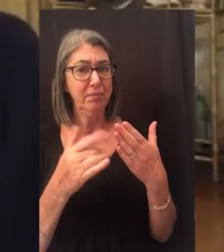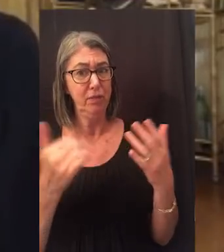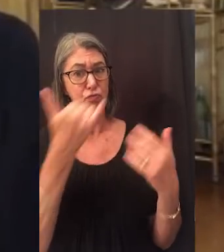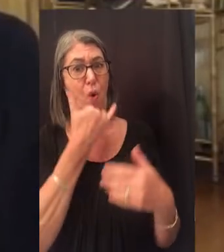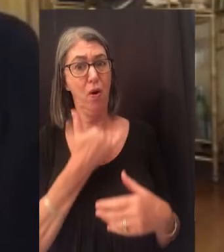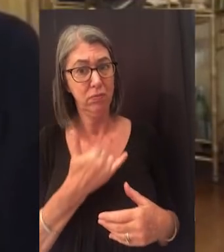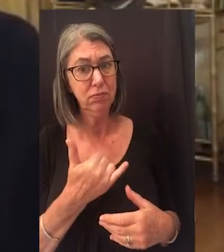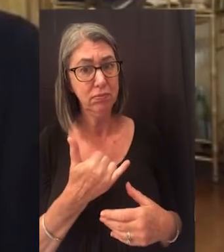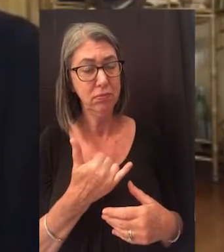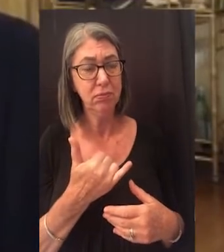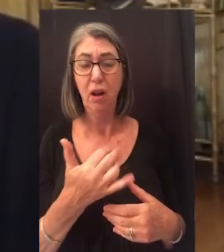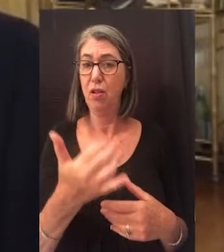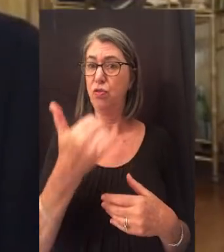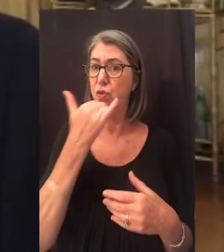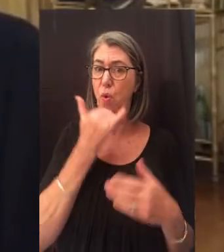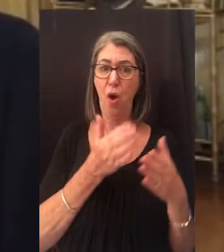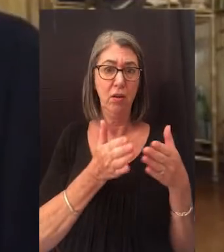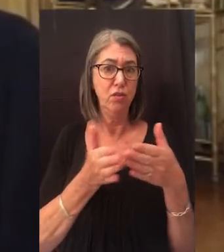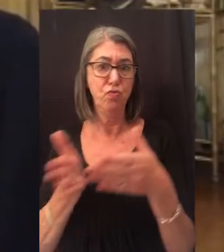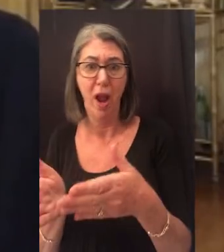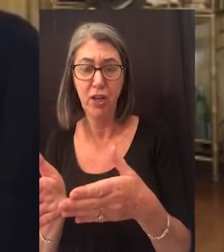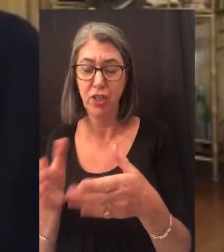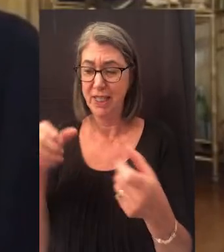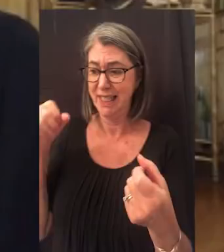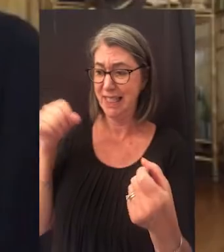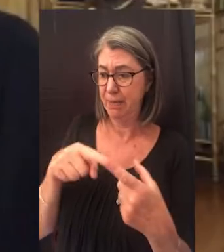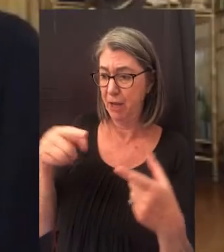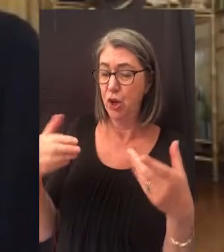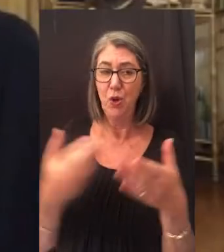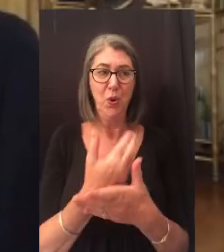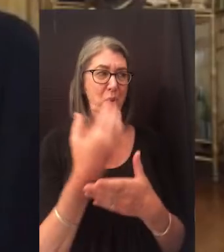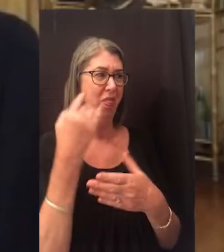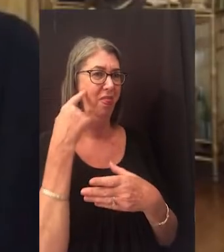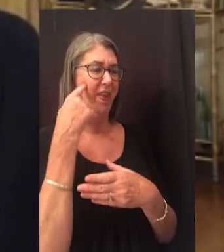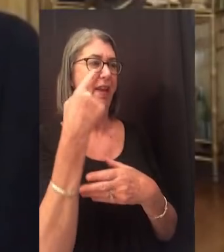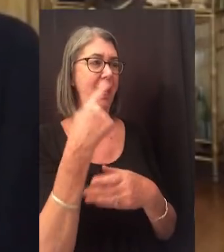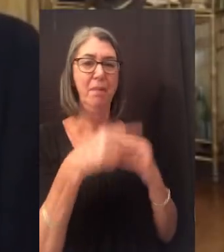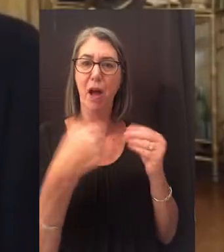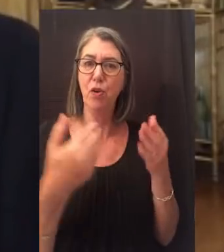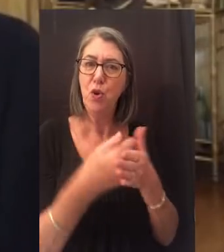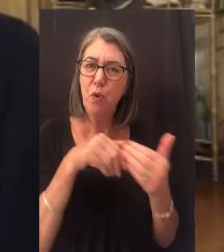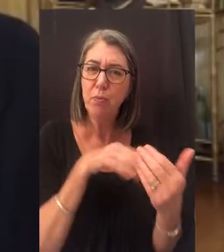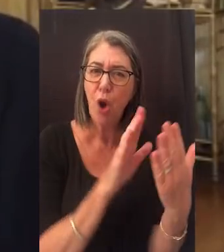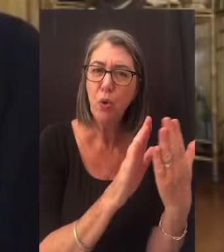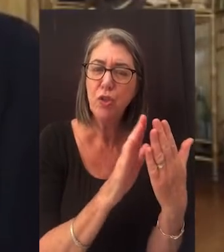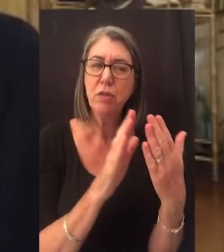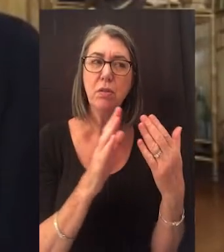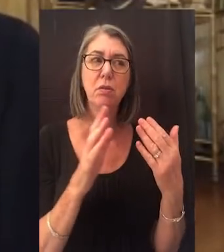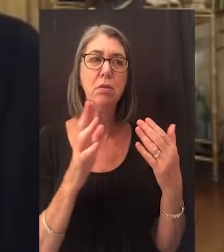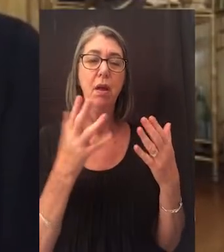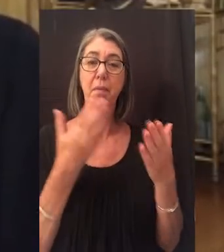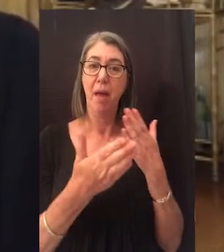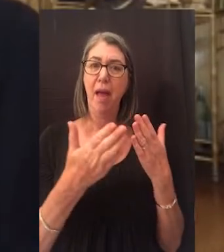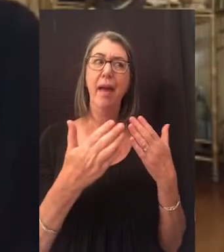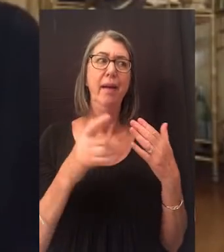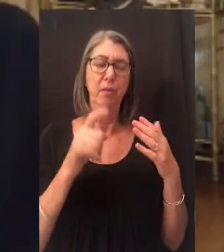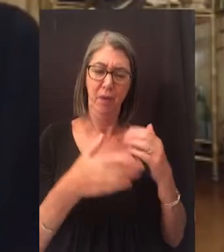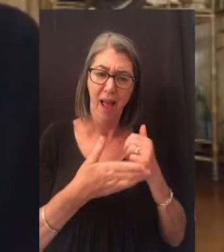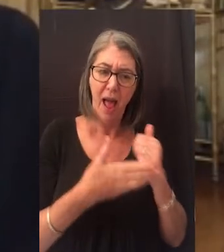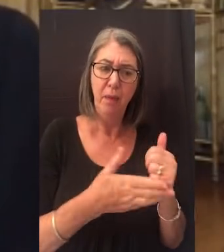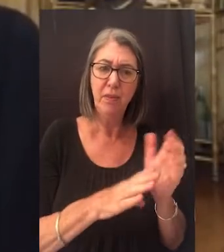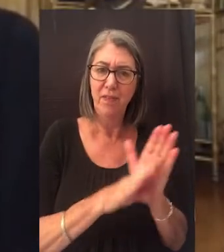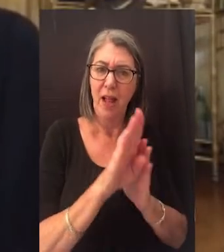incorrect. The wrong direction stimulated fresh new thinking about new approaches that may help